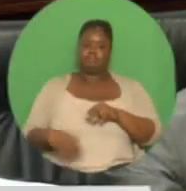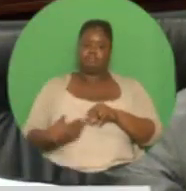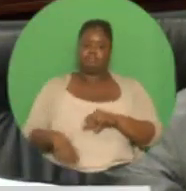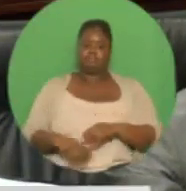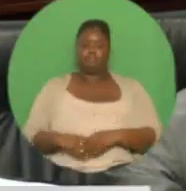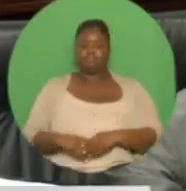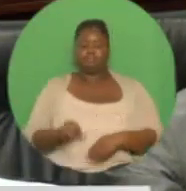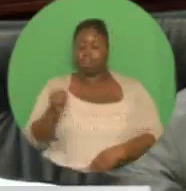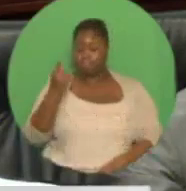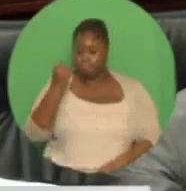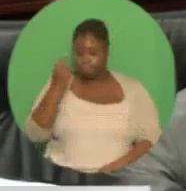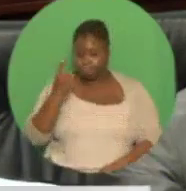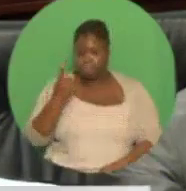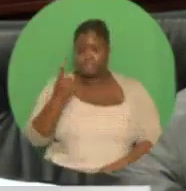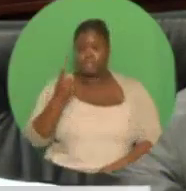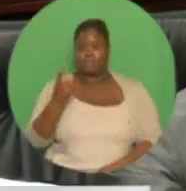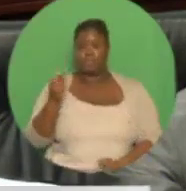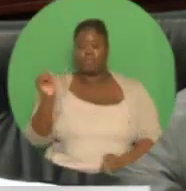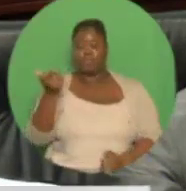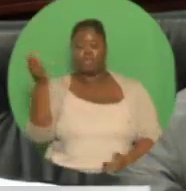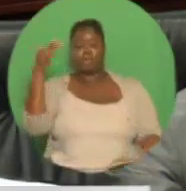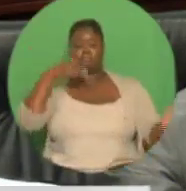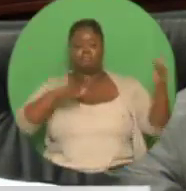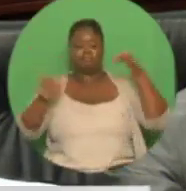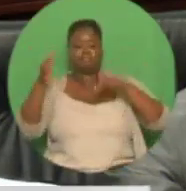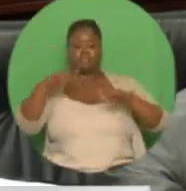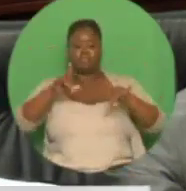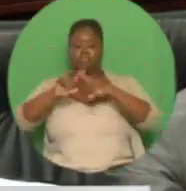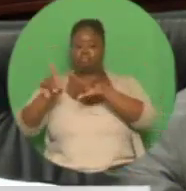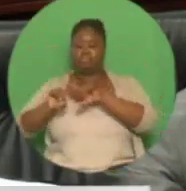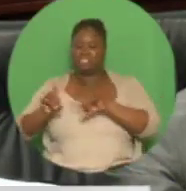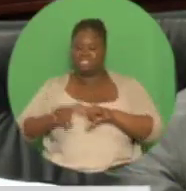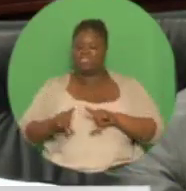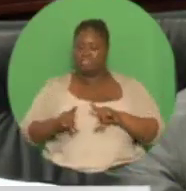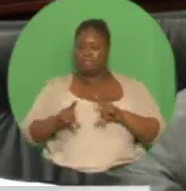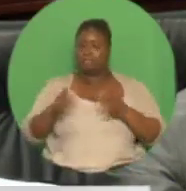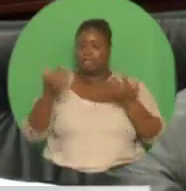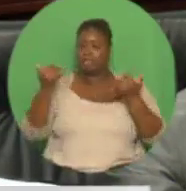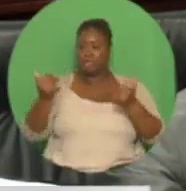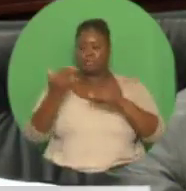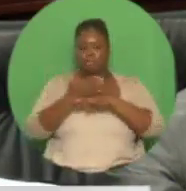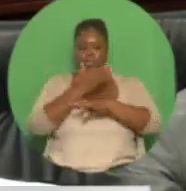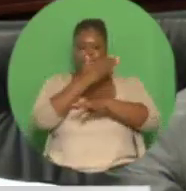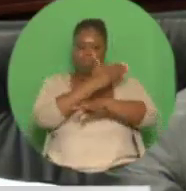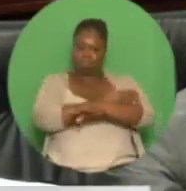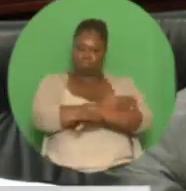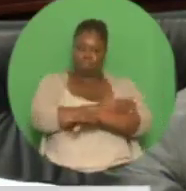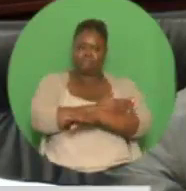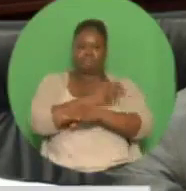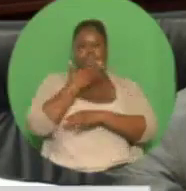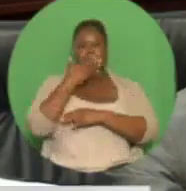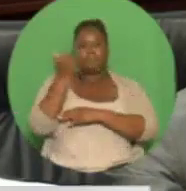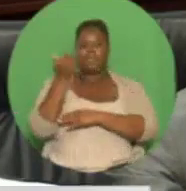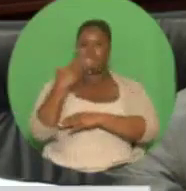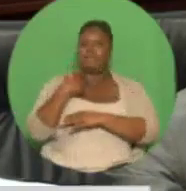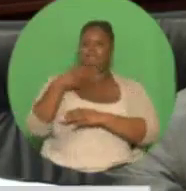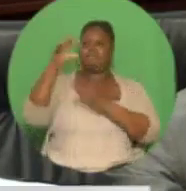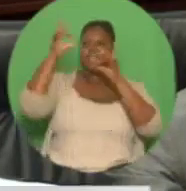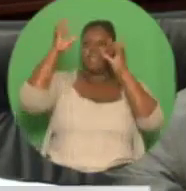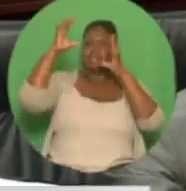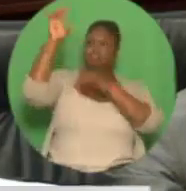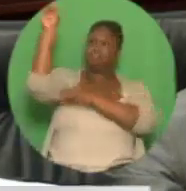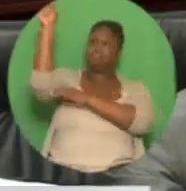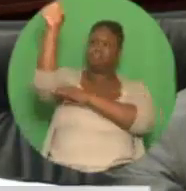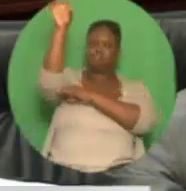drainage, car park facilities, installation of solar lighting, CCTV cameras, and new vendor booths. We have approved applications